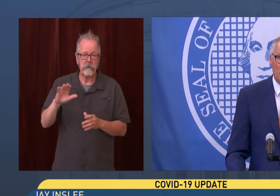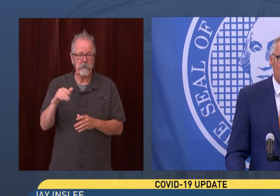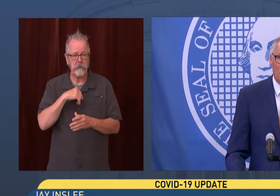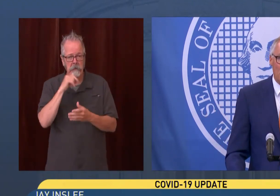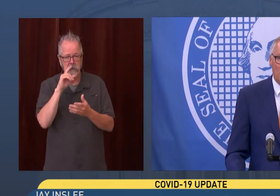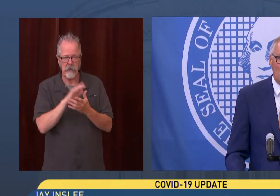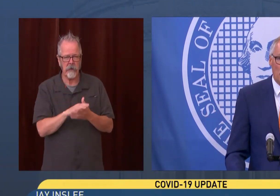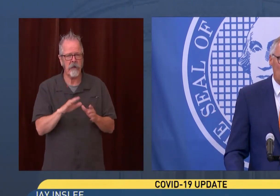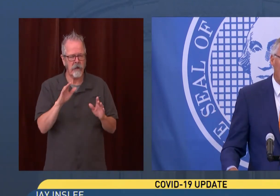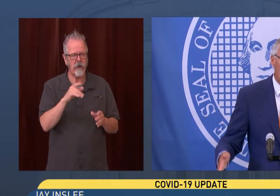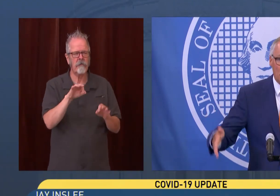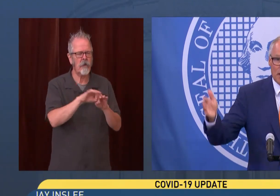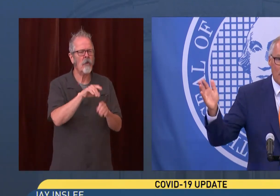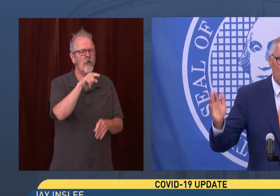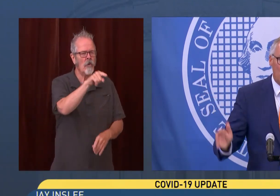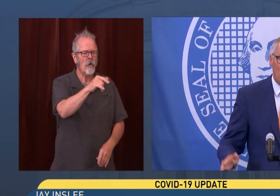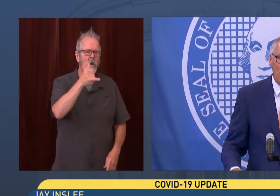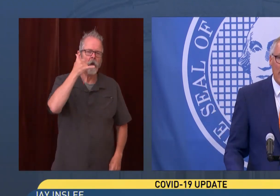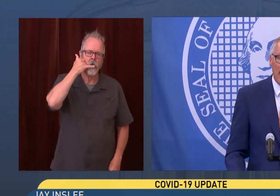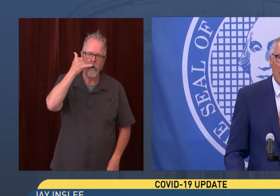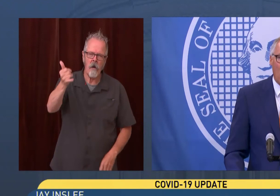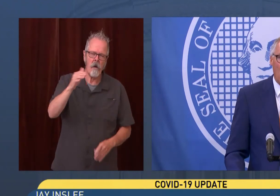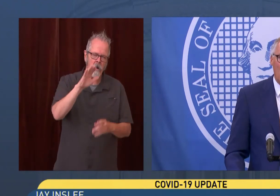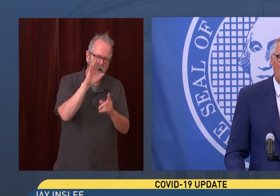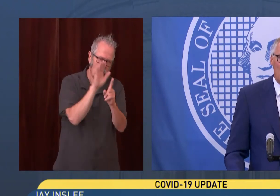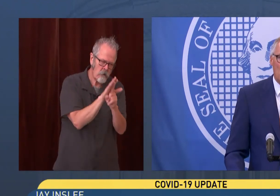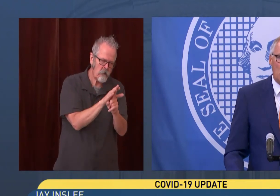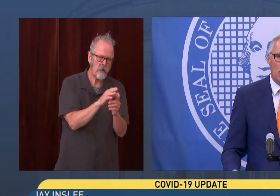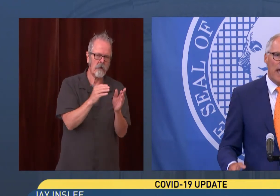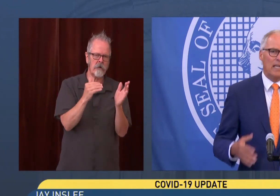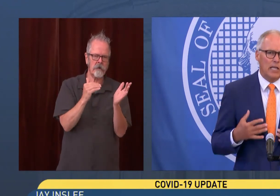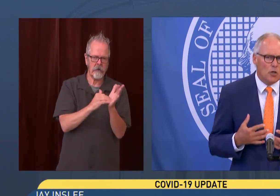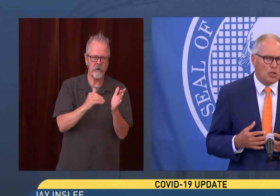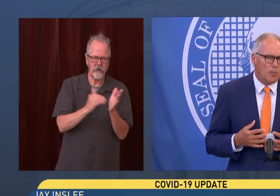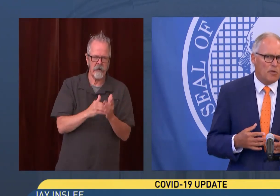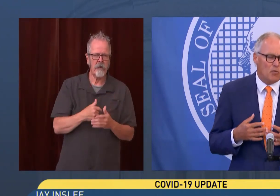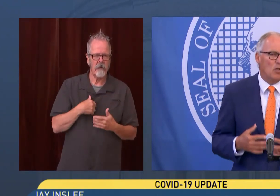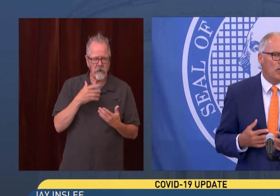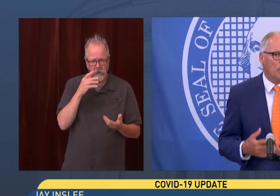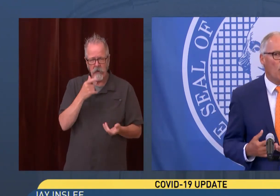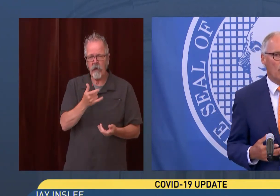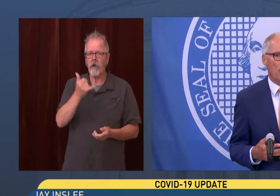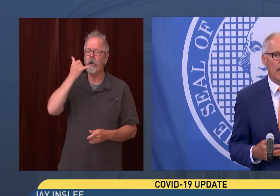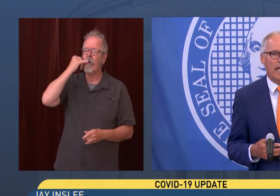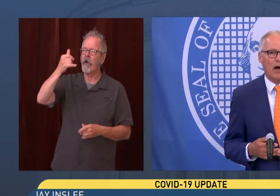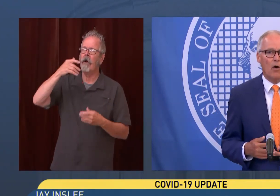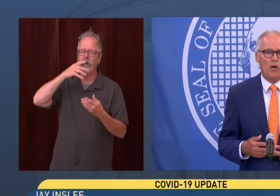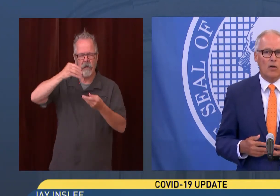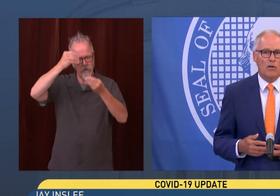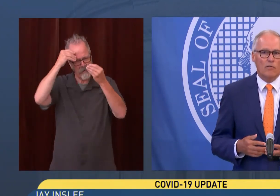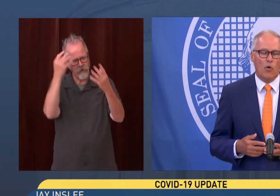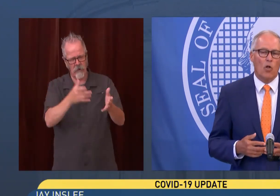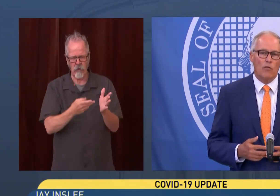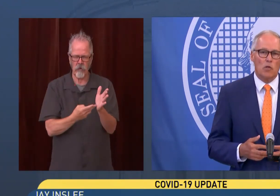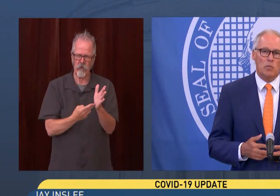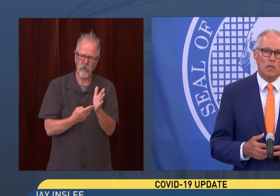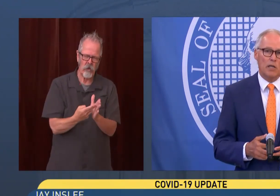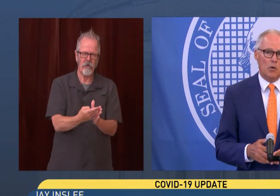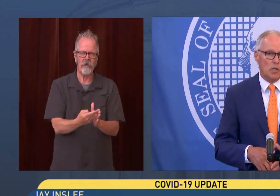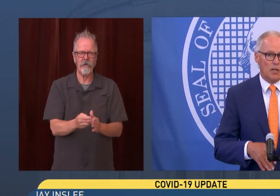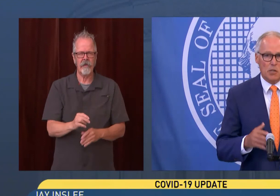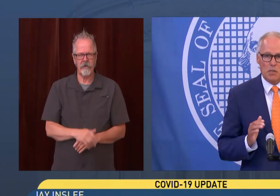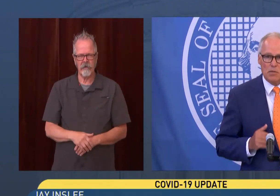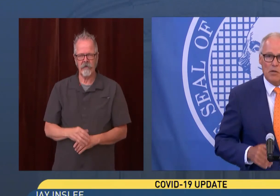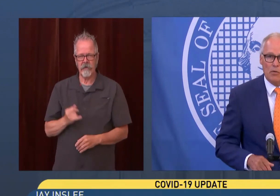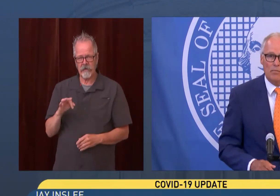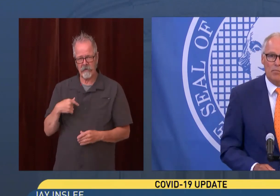tell you what the straight scoop is out? Let's get her on the phone right now. So that leadership is really important right now for all of us to be